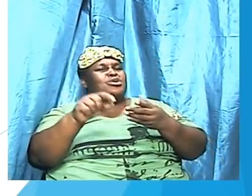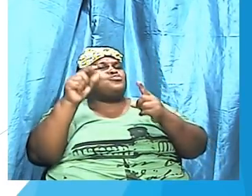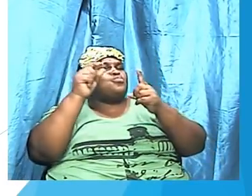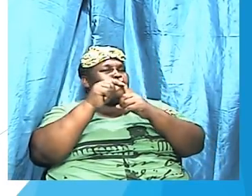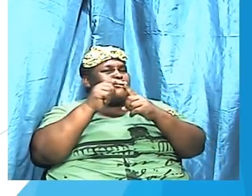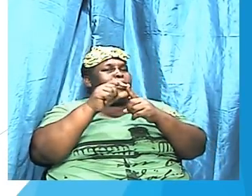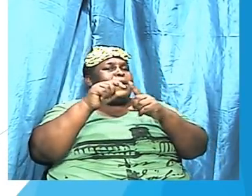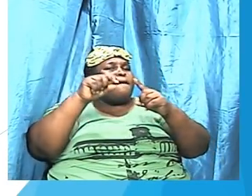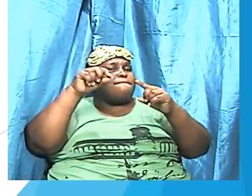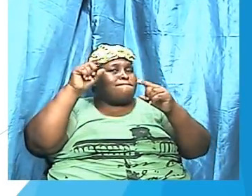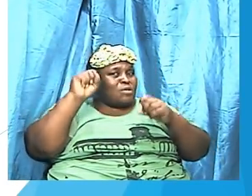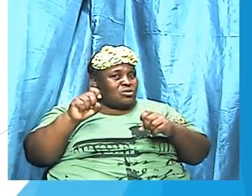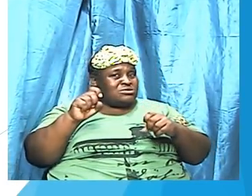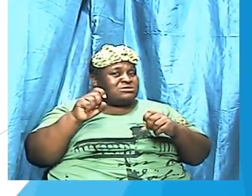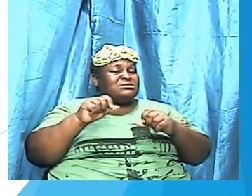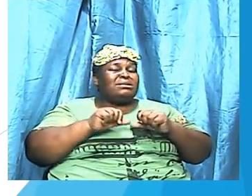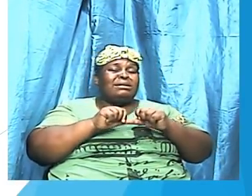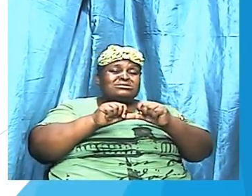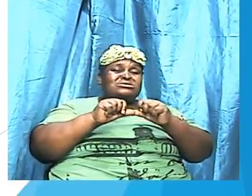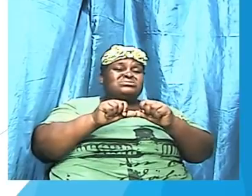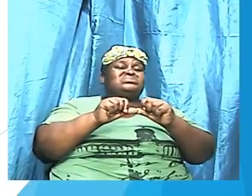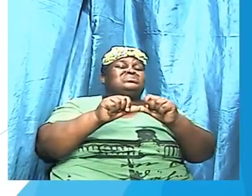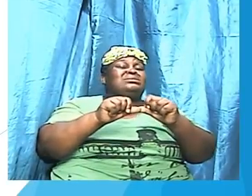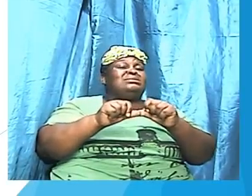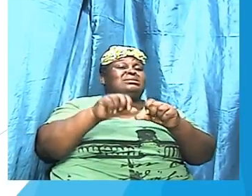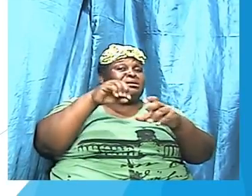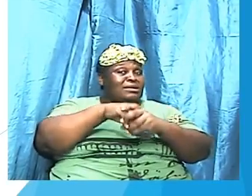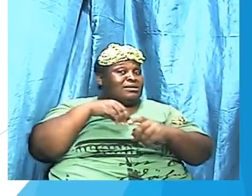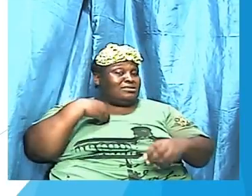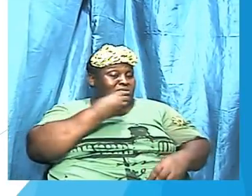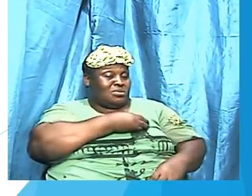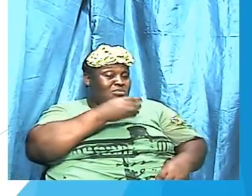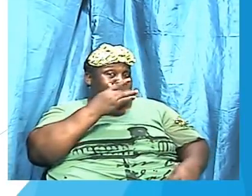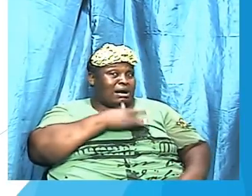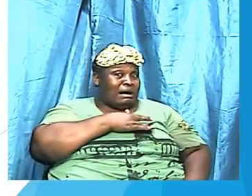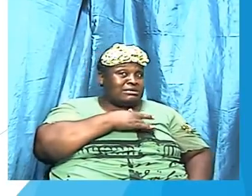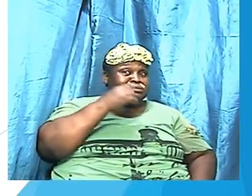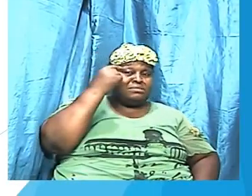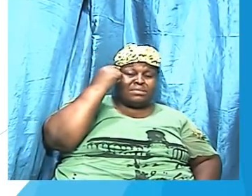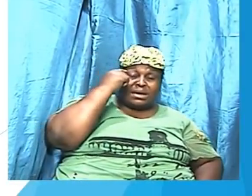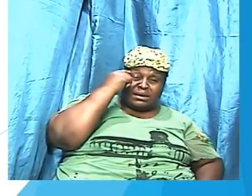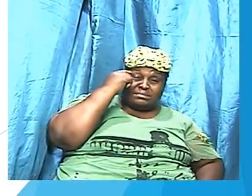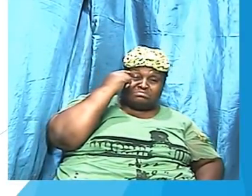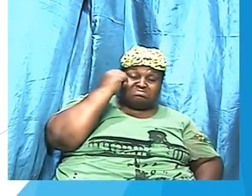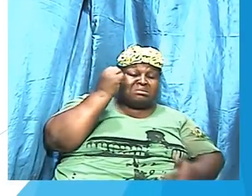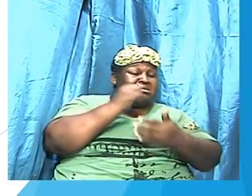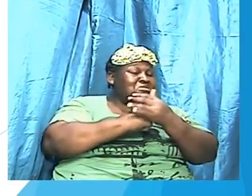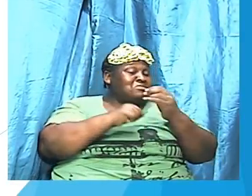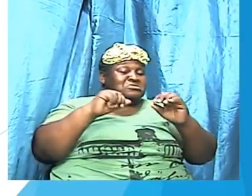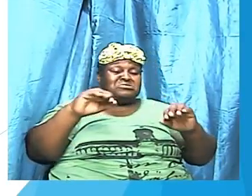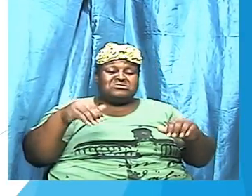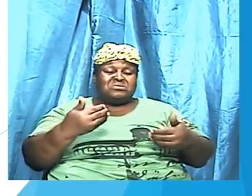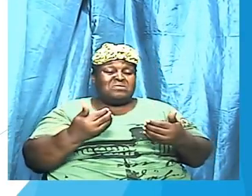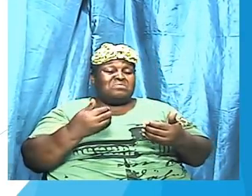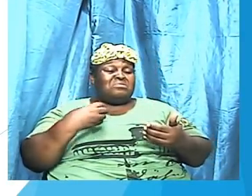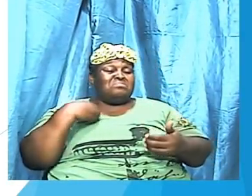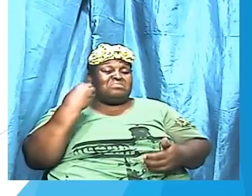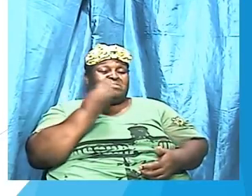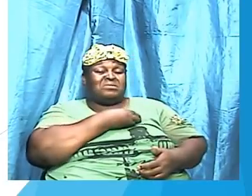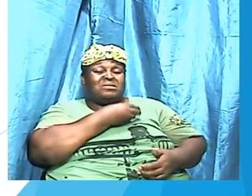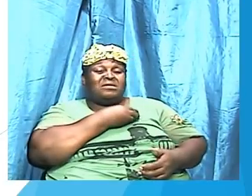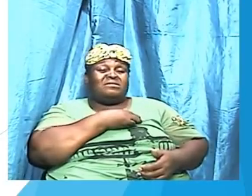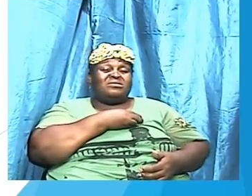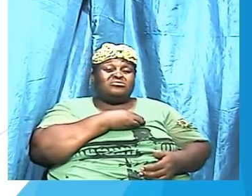our system so that it has a place. And some of us, we don't remember things